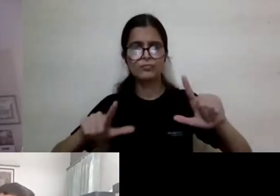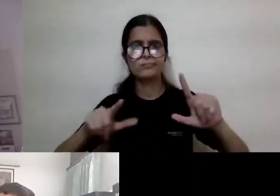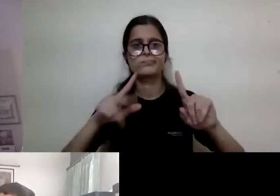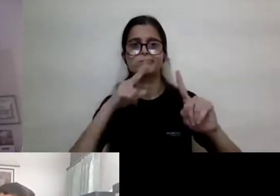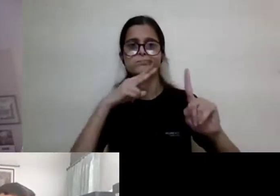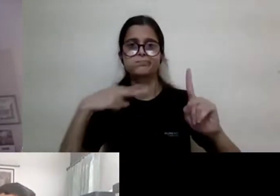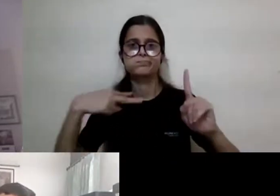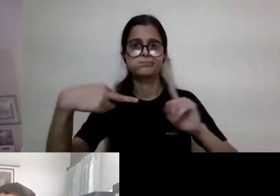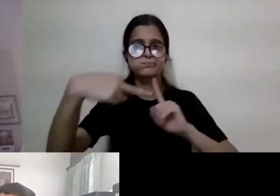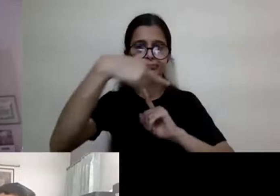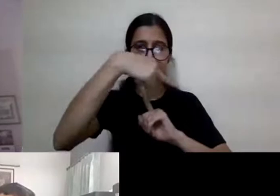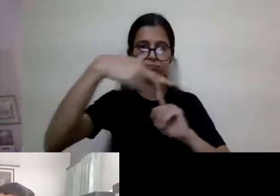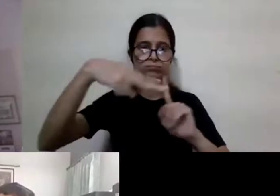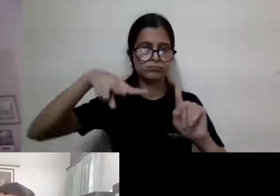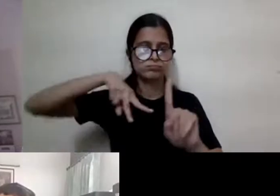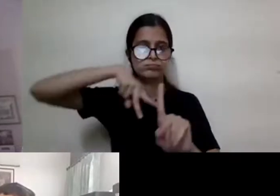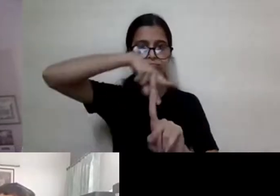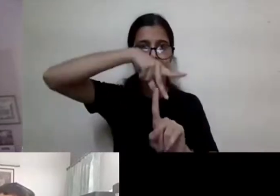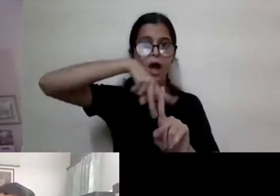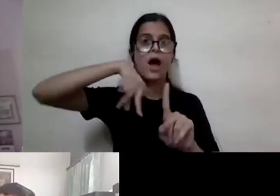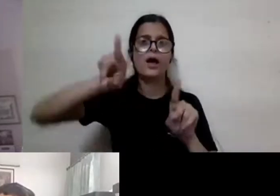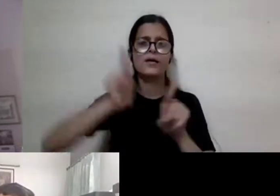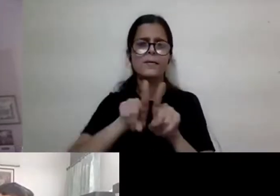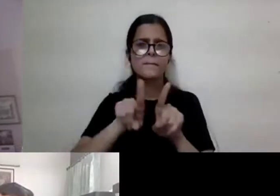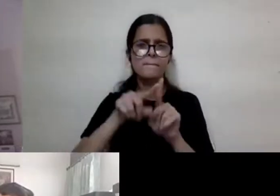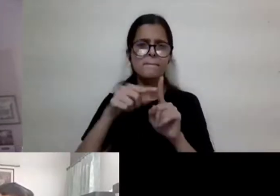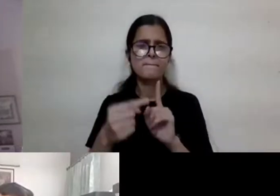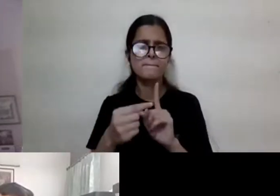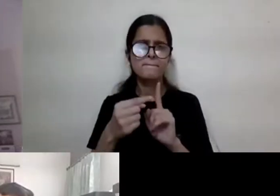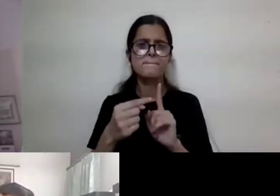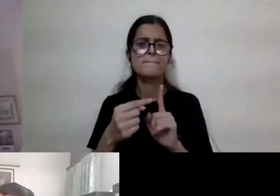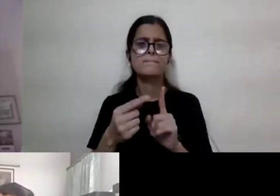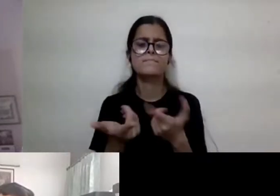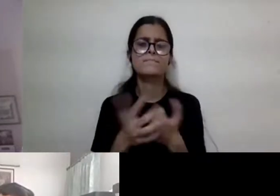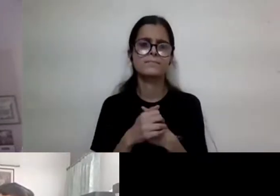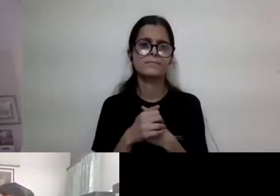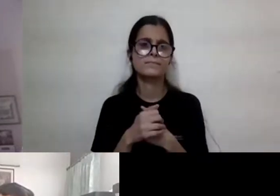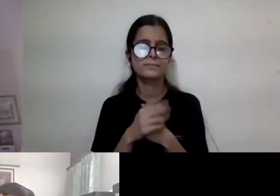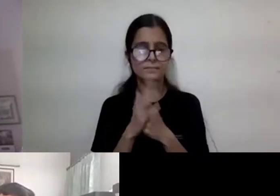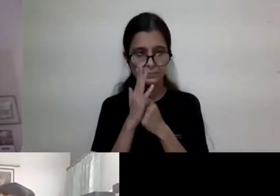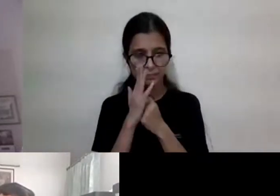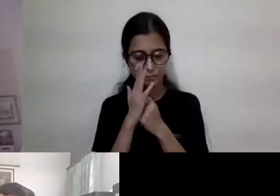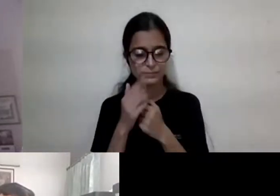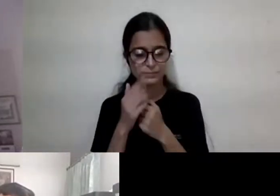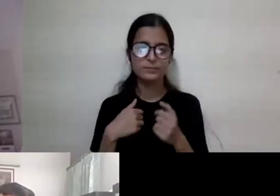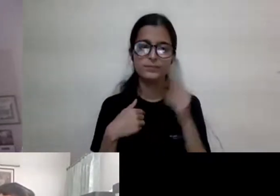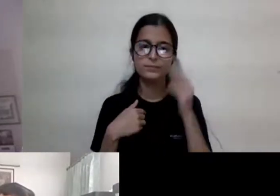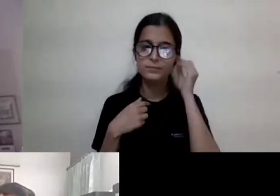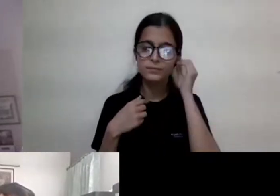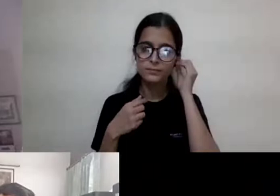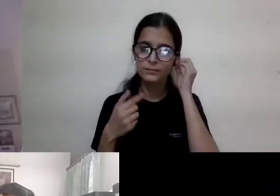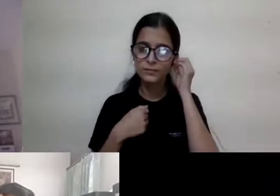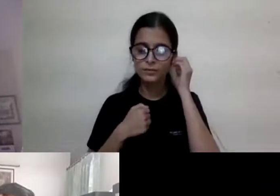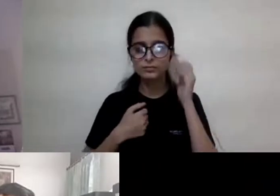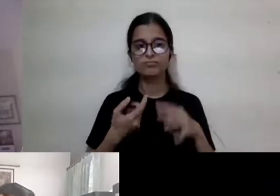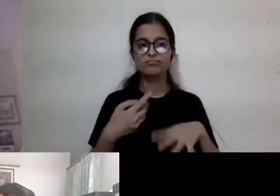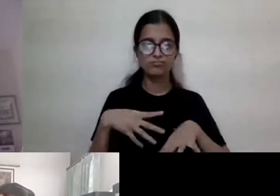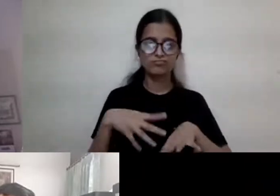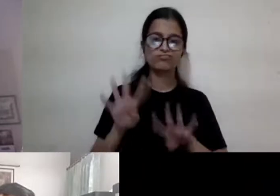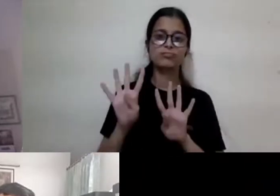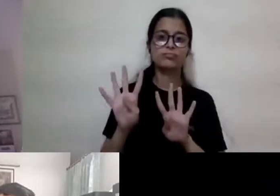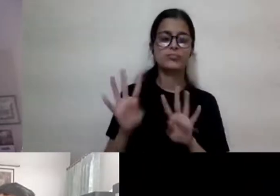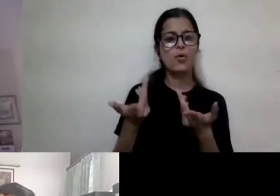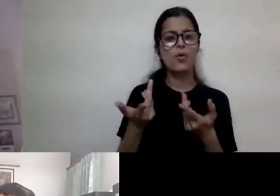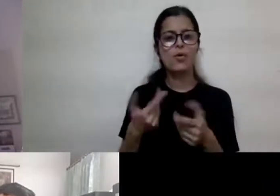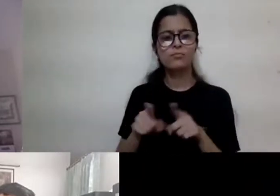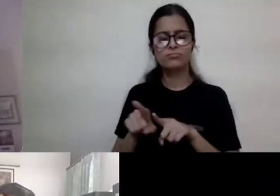and seeing and, and gazing and staring. Um, it, as I said, Rosemary Thompson's book on staring would, would be the go-to book for